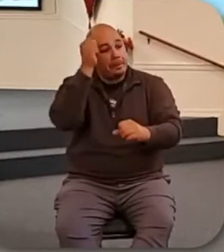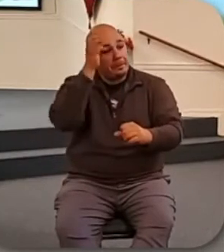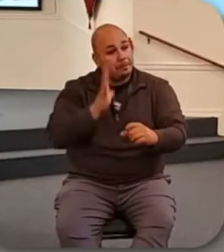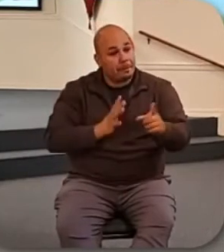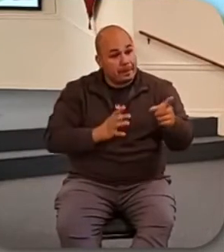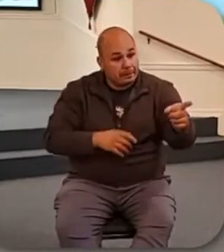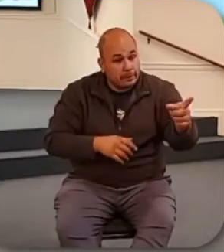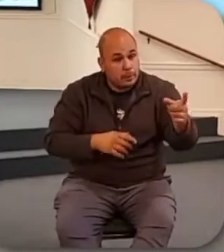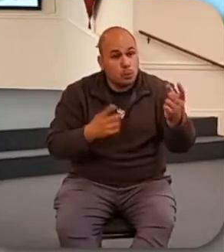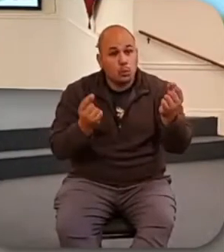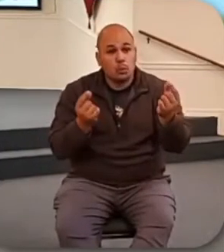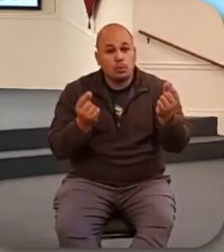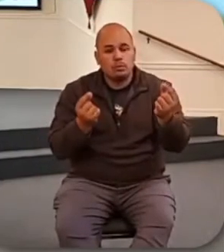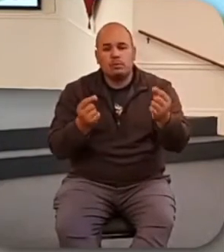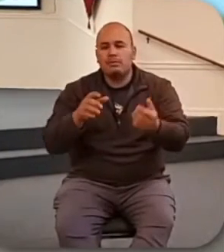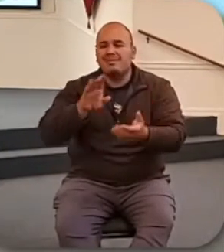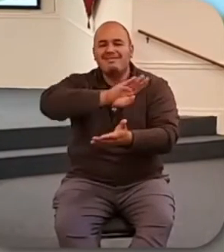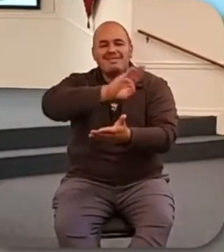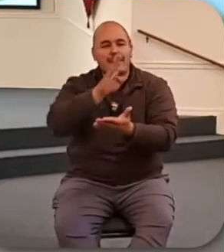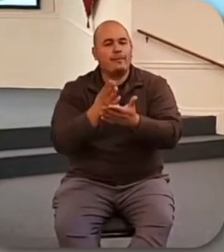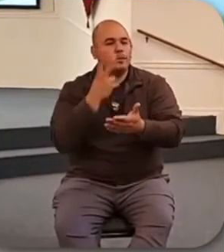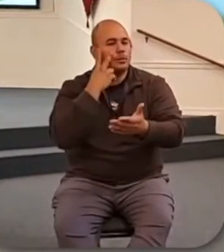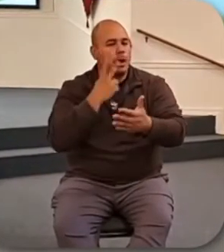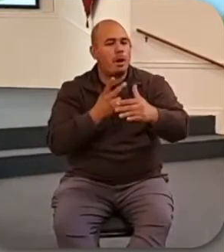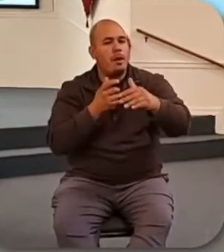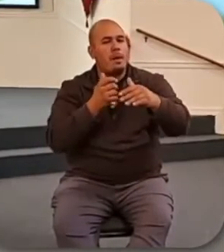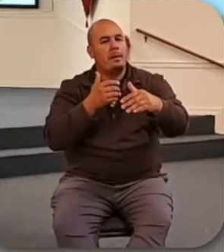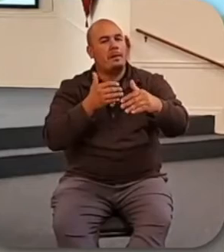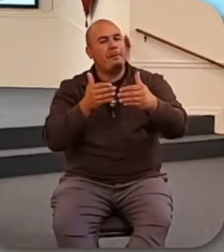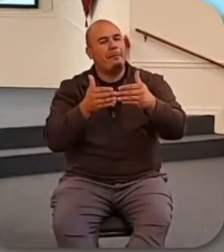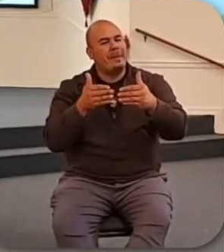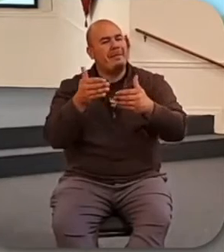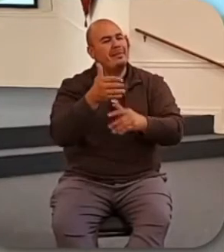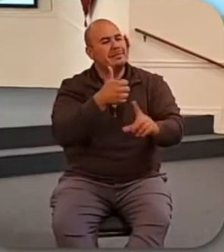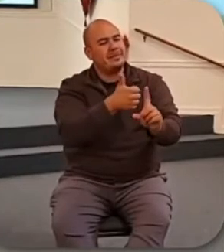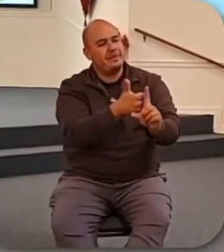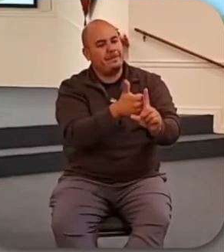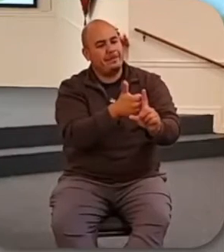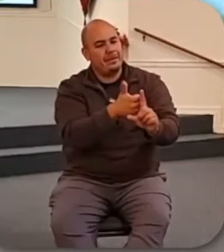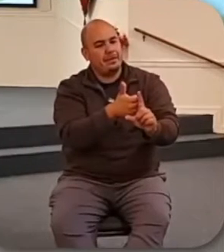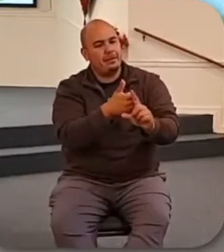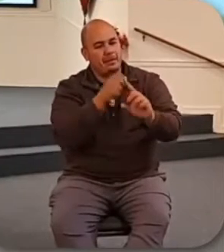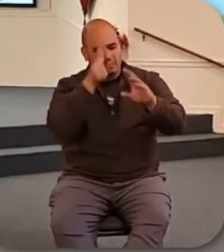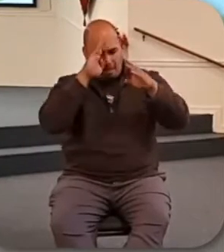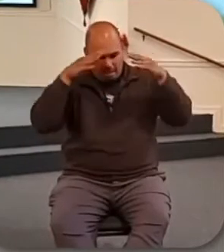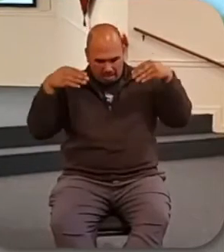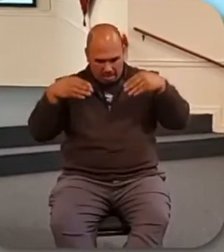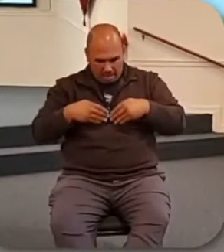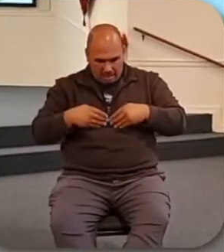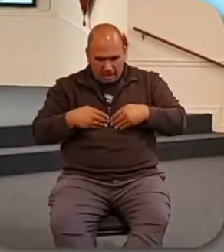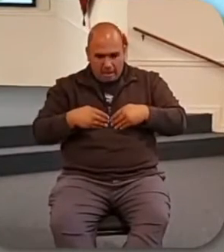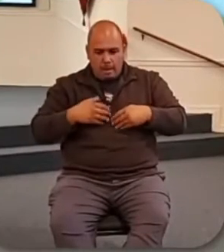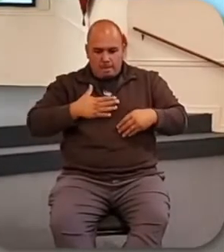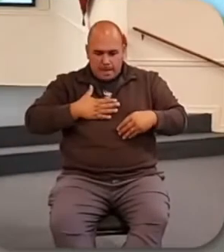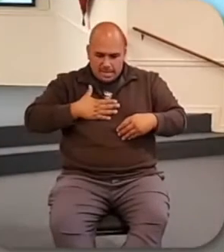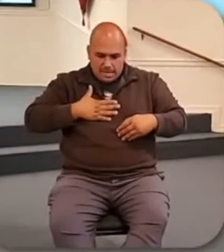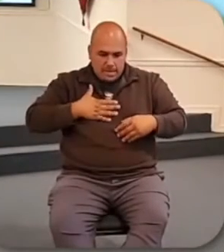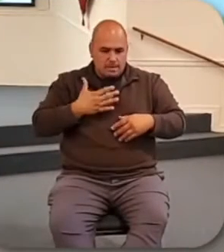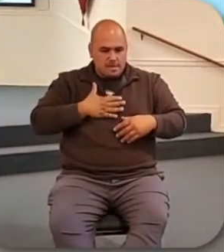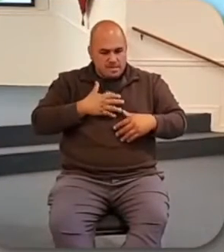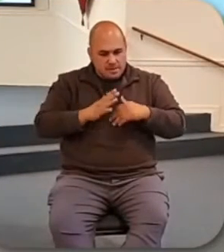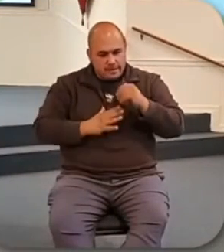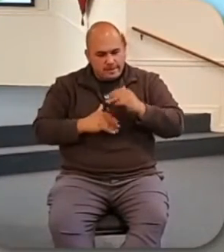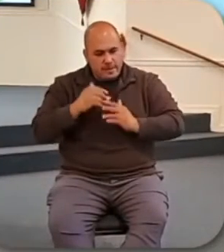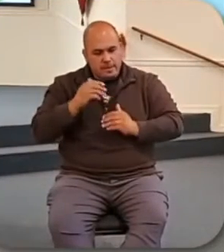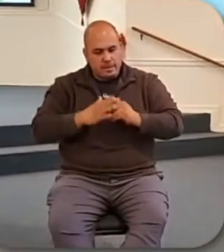beyond himself. Everything was about him and his own comfort. He never thought to